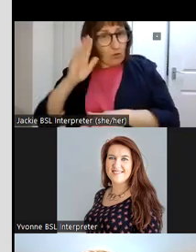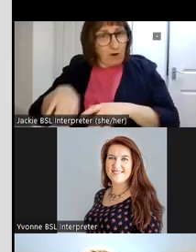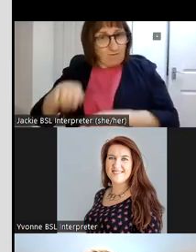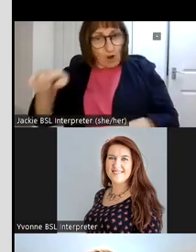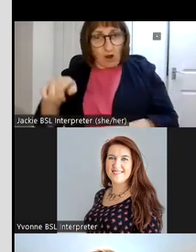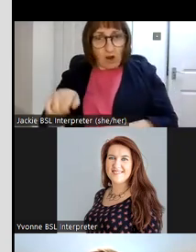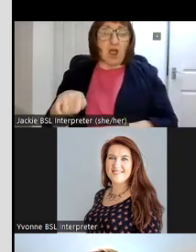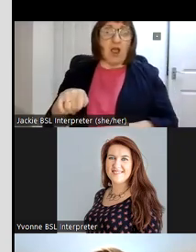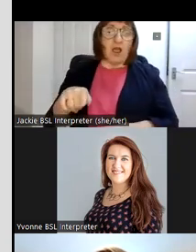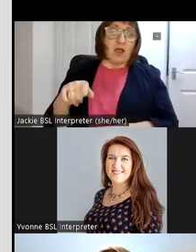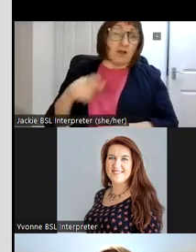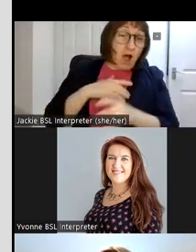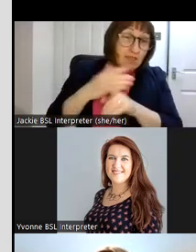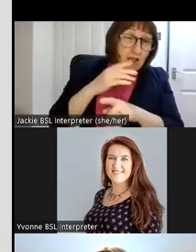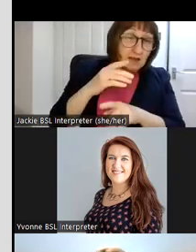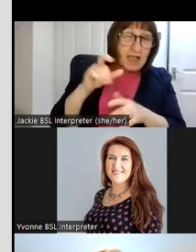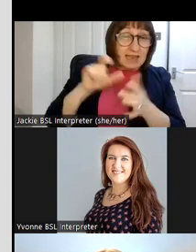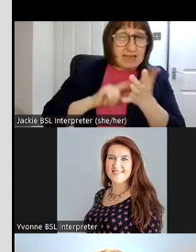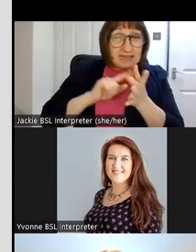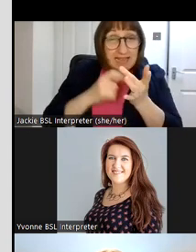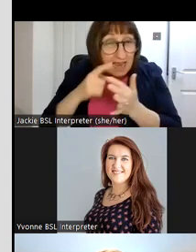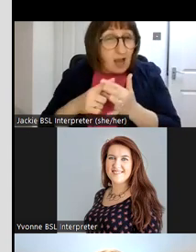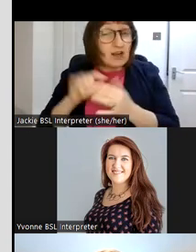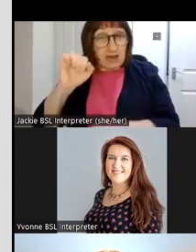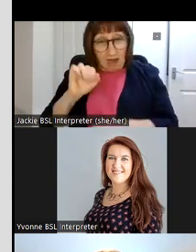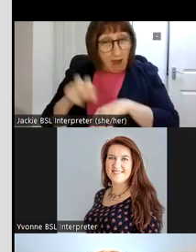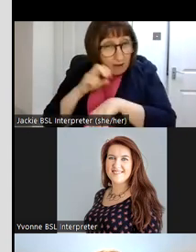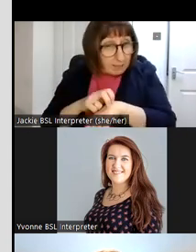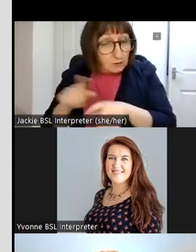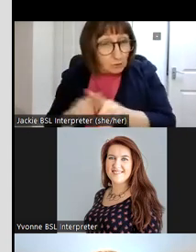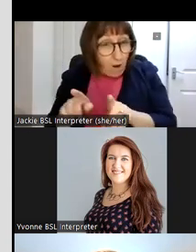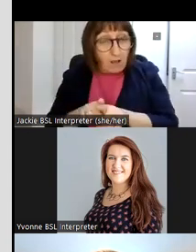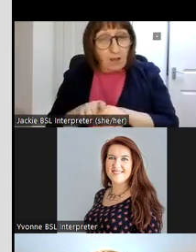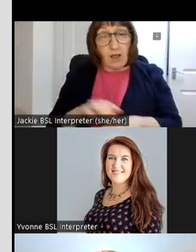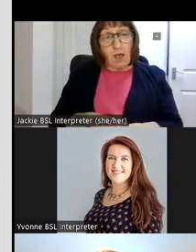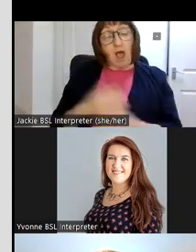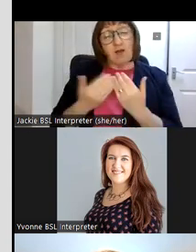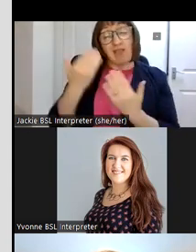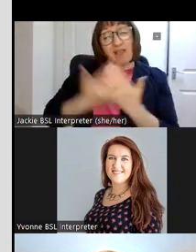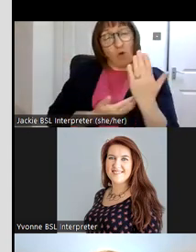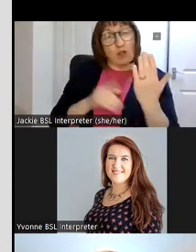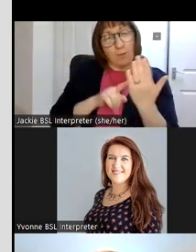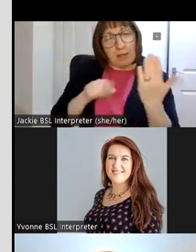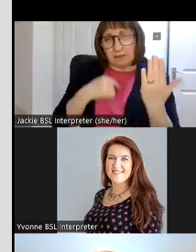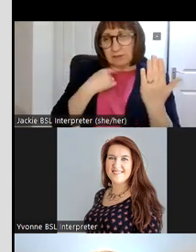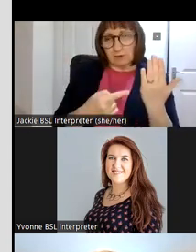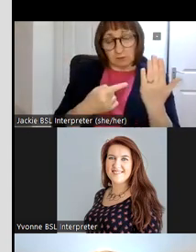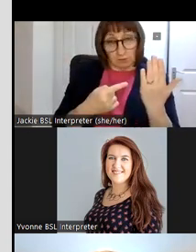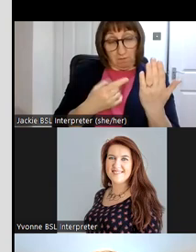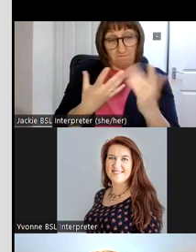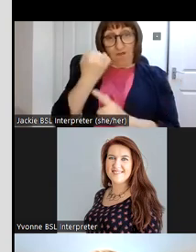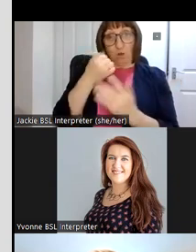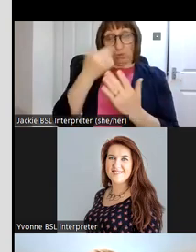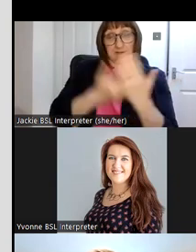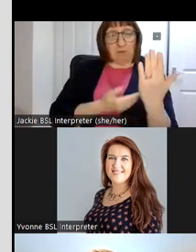county clare and the famous line to hellert connect and a document came to to light um